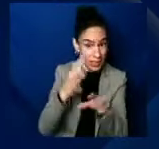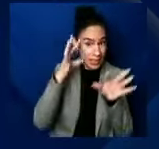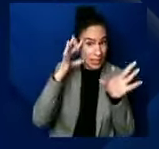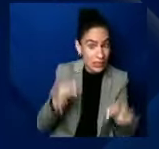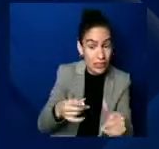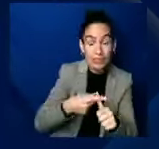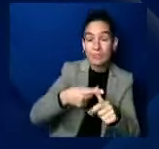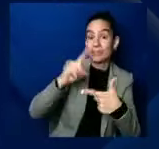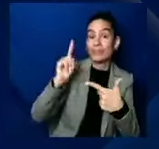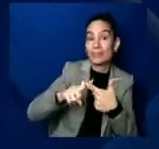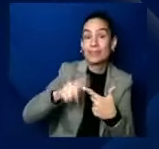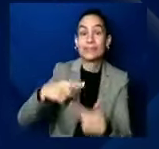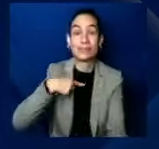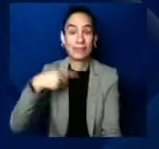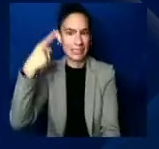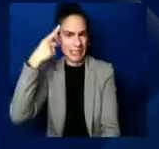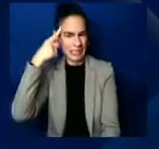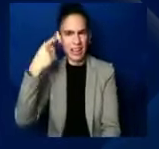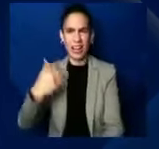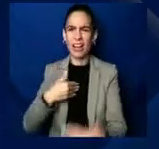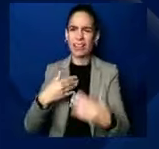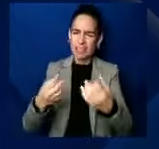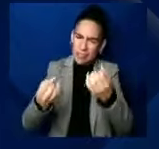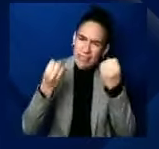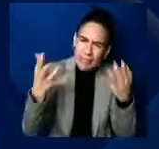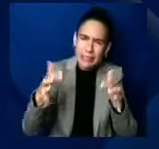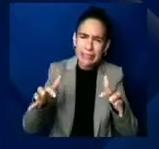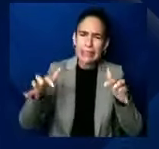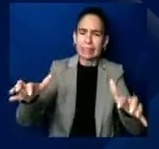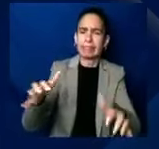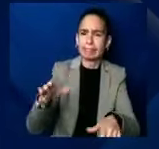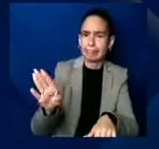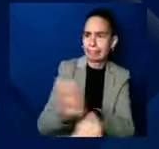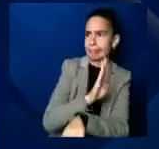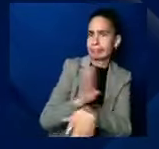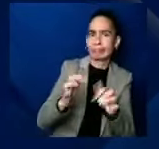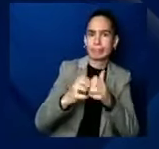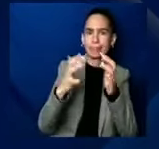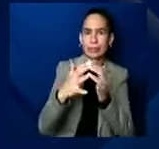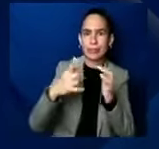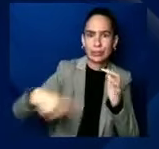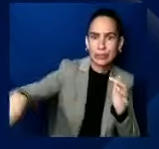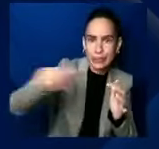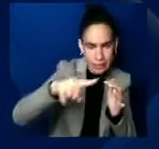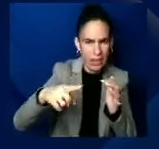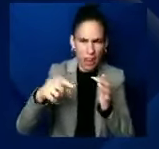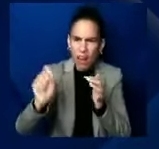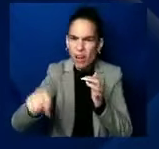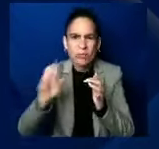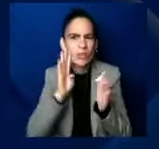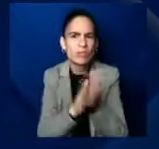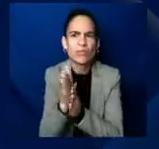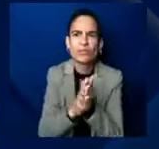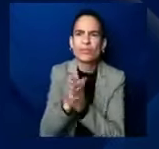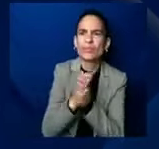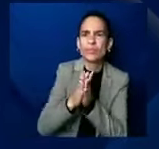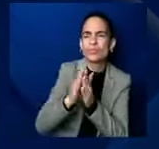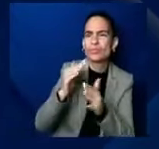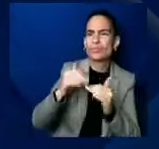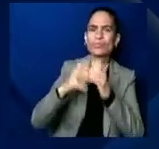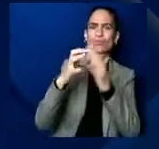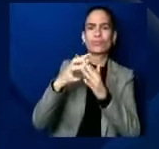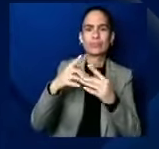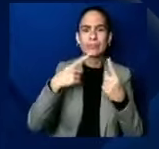entrepreneurs who are going to build very successful businesses out of them. Um, and, and what's interesting and probably a little sad